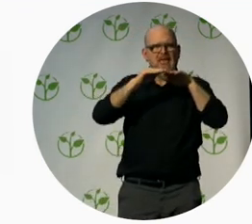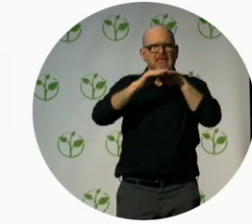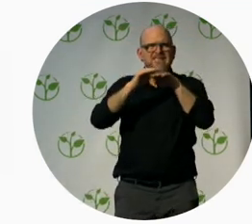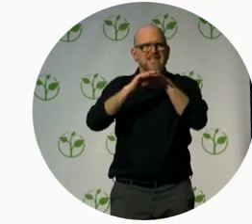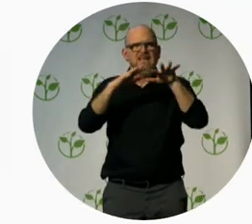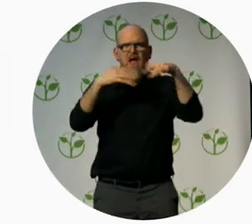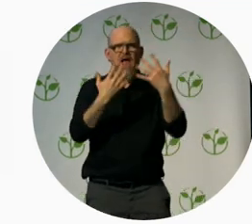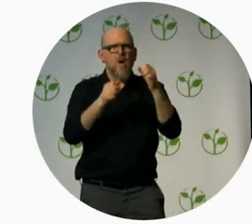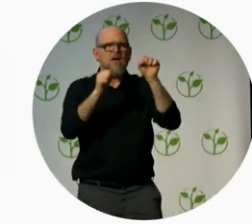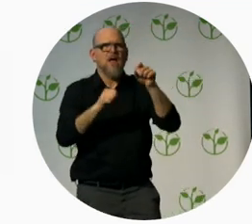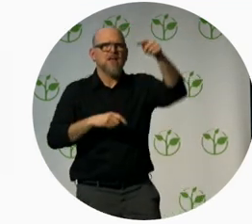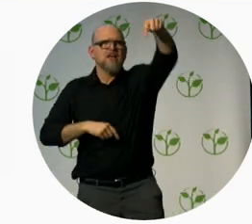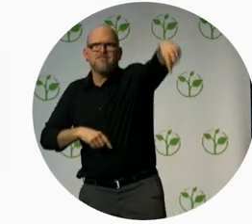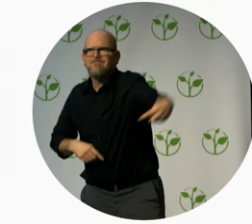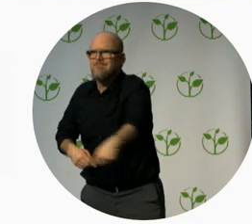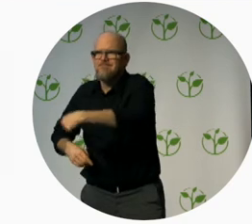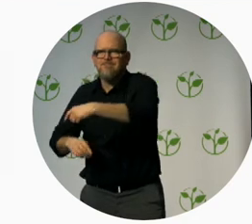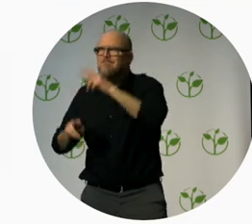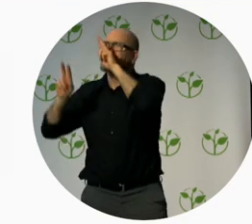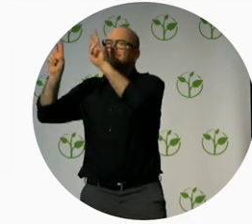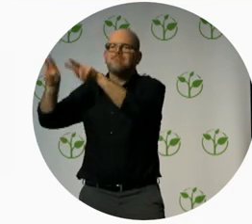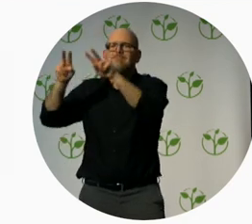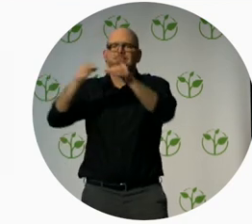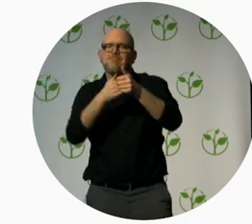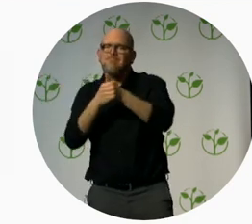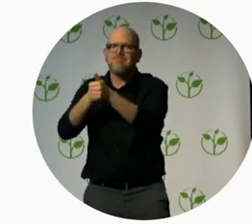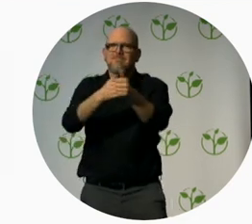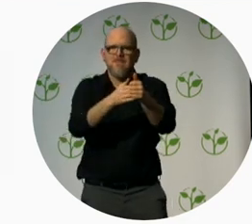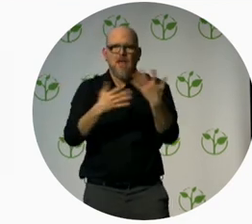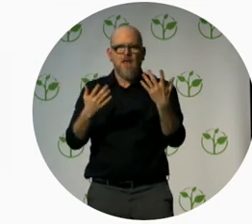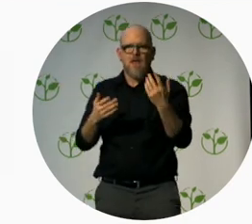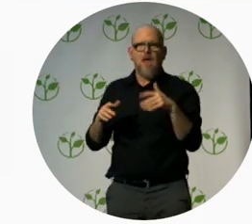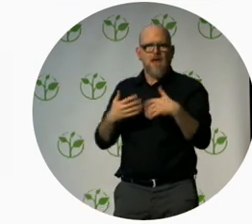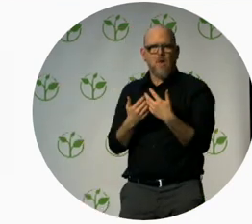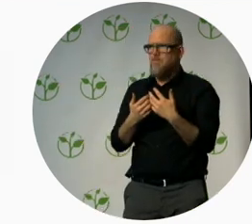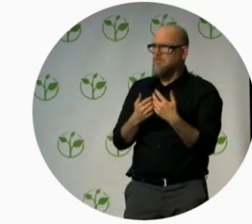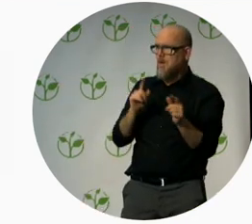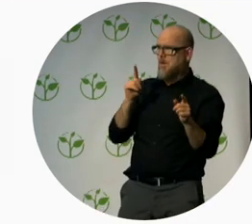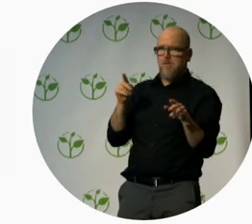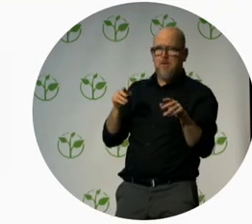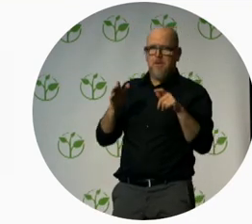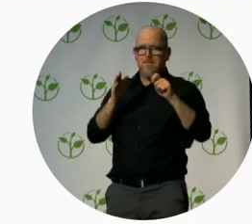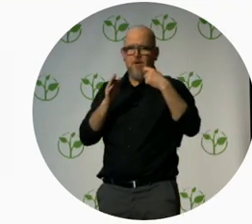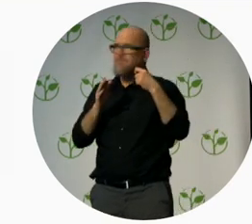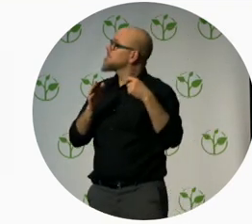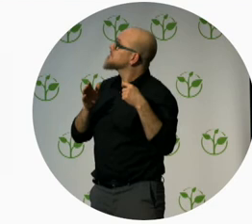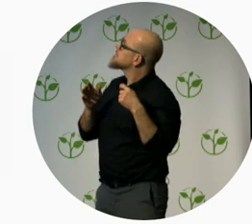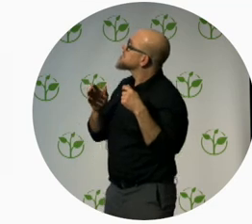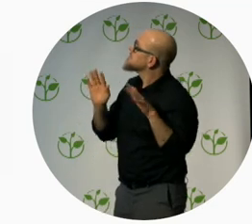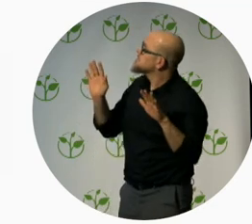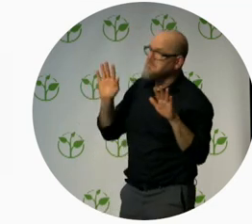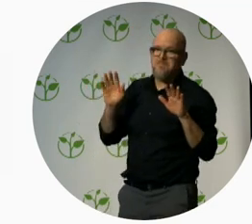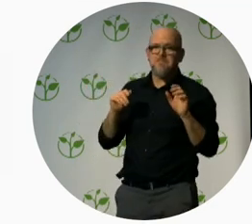before I play the video. She'll do a much better job of explaining it than I will. I know many of you met her before. She's a partner in crime, another